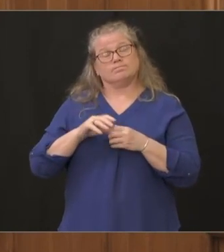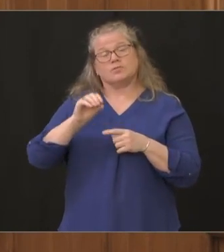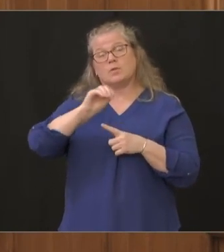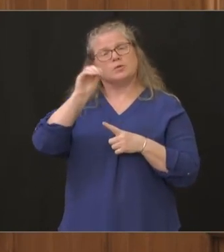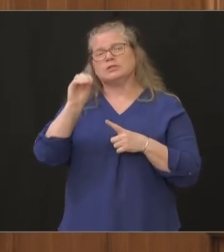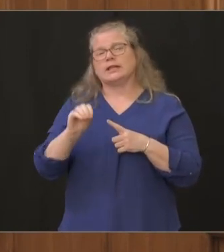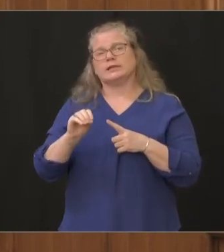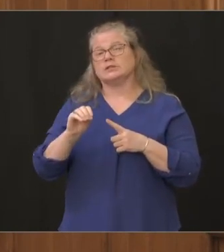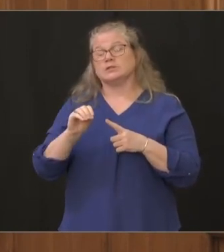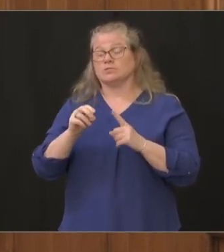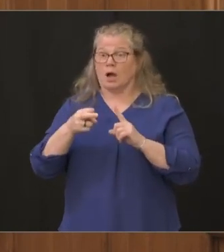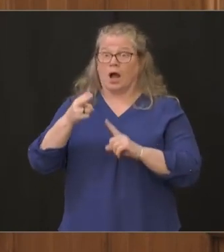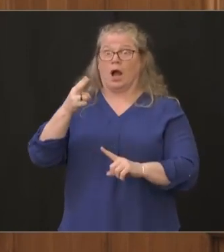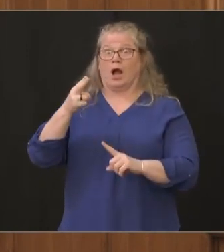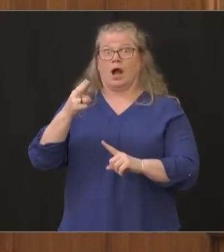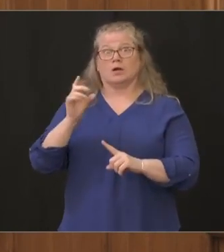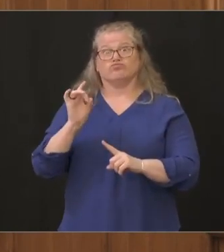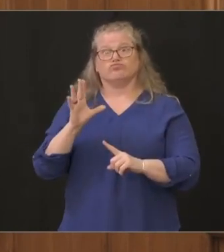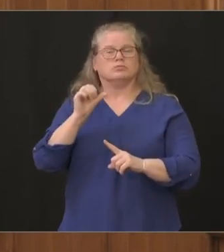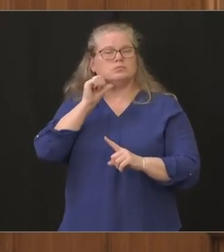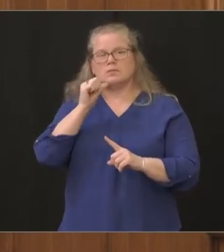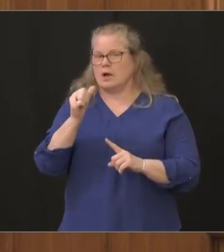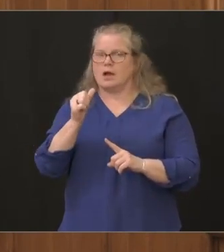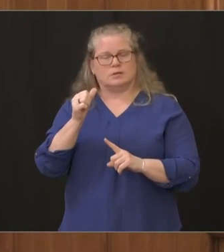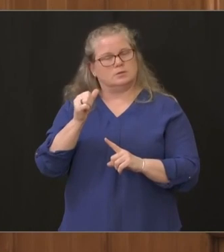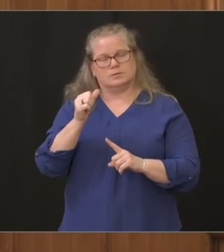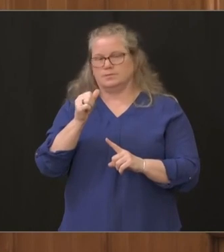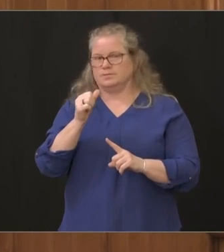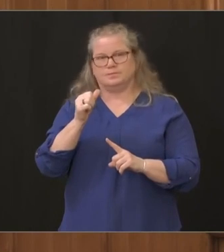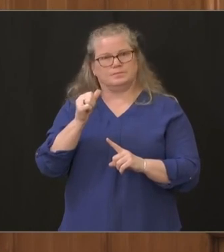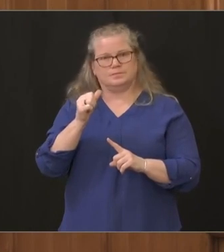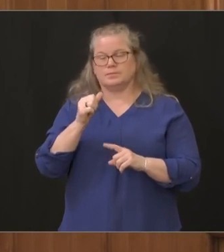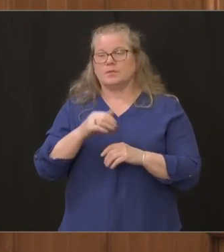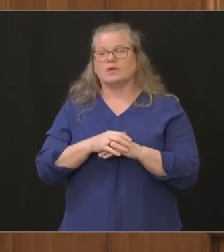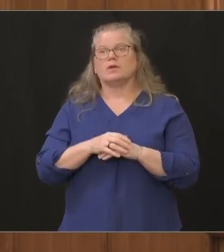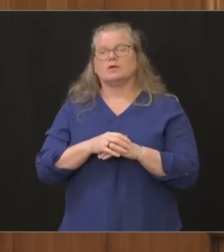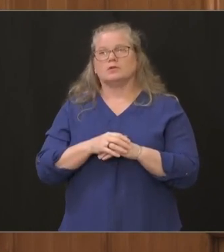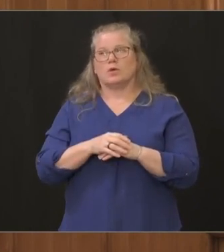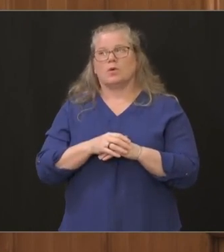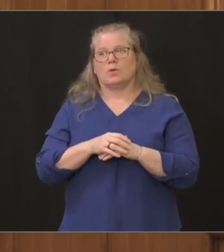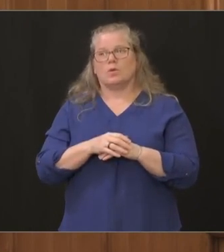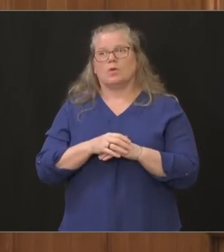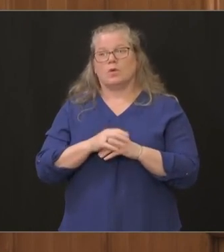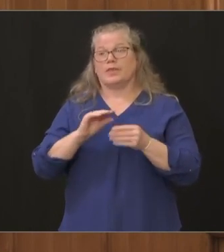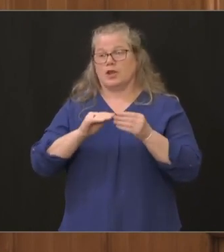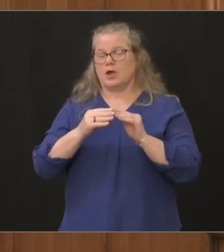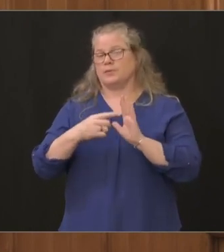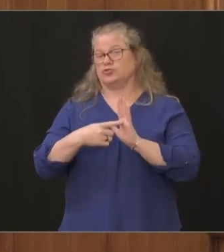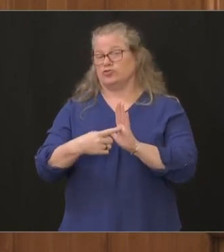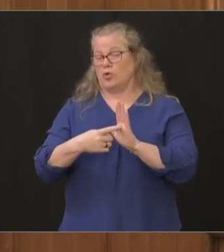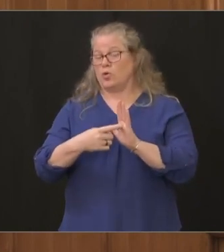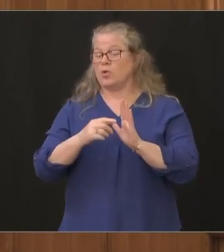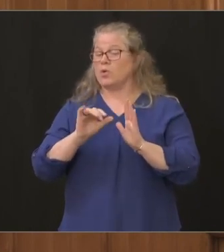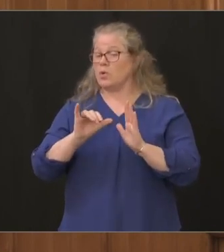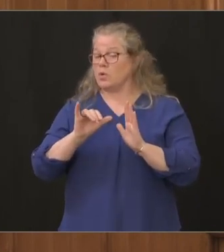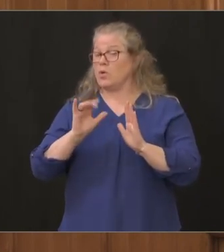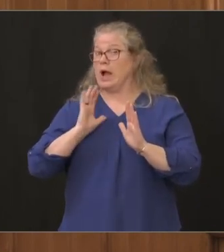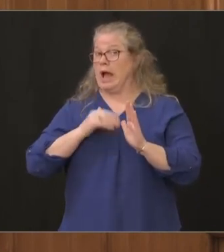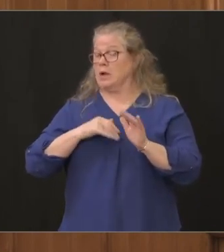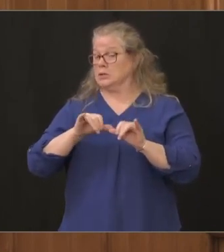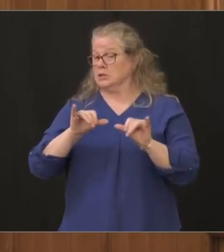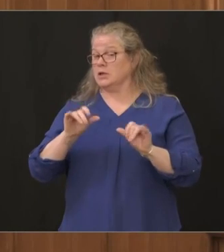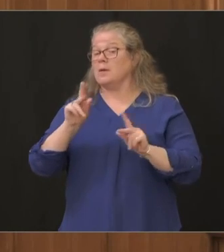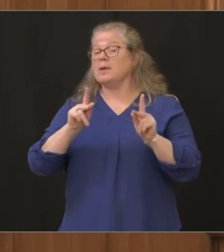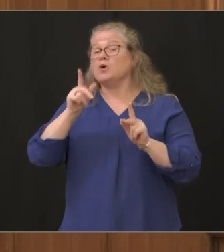high so the numbers really do are consistent as the governor said that you know still the vast majority of people who are testing